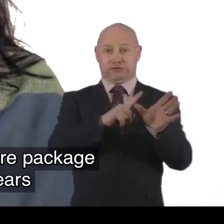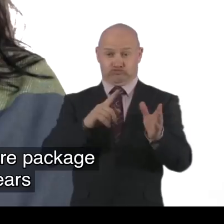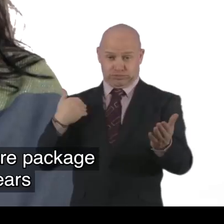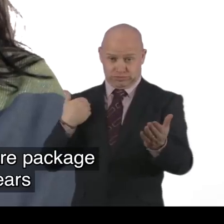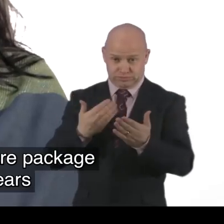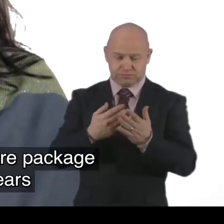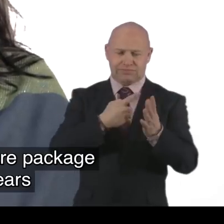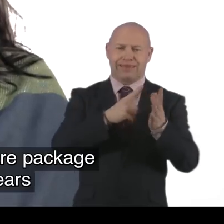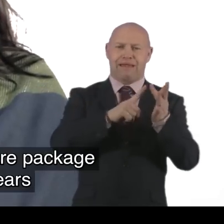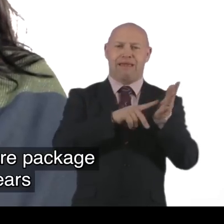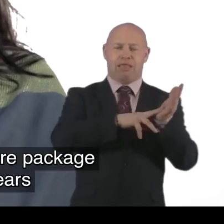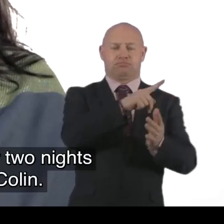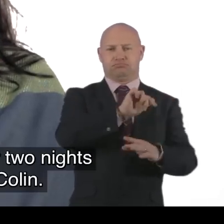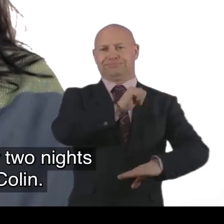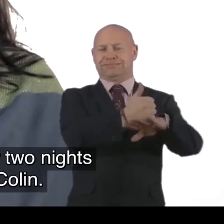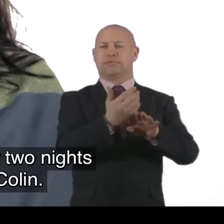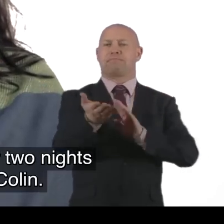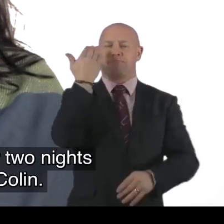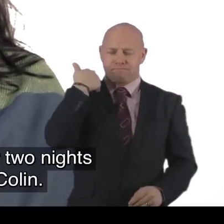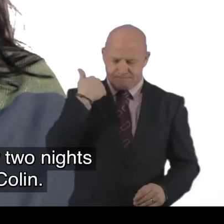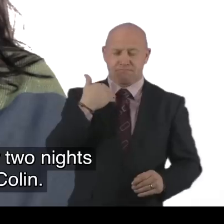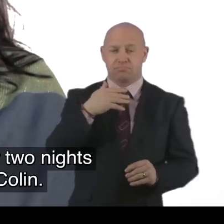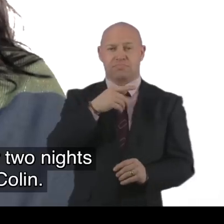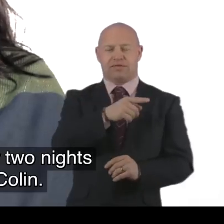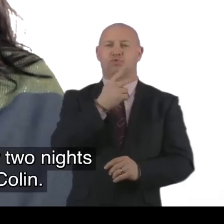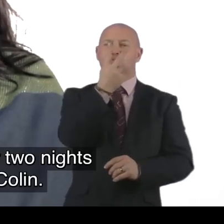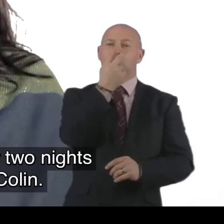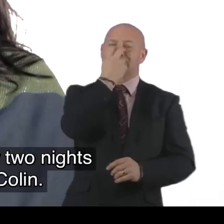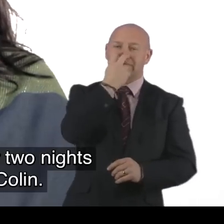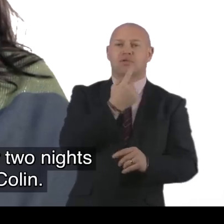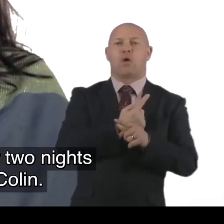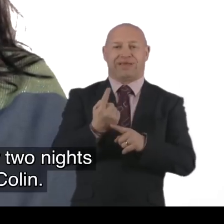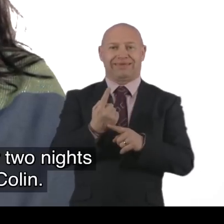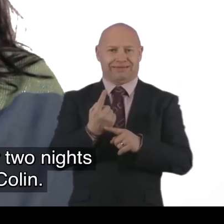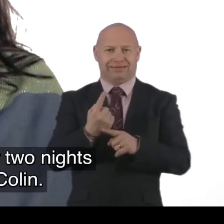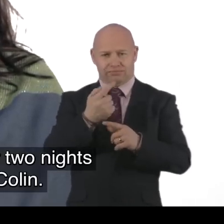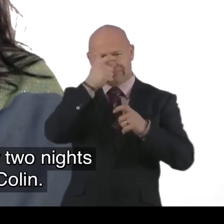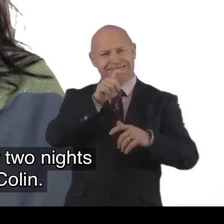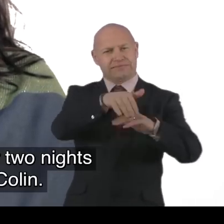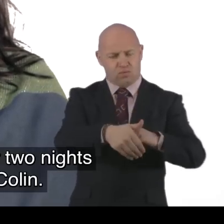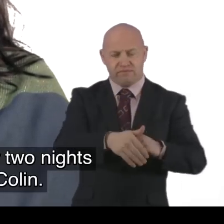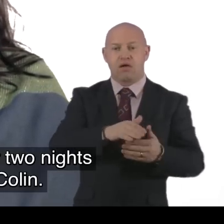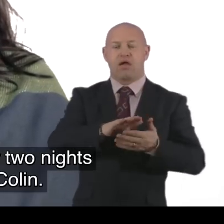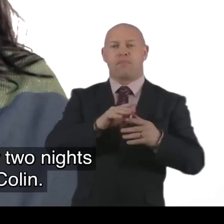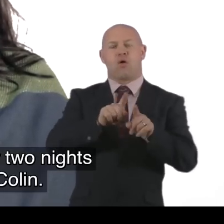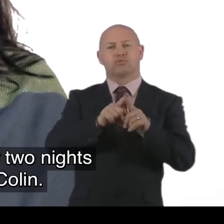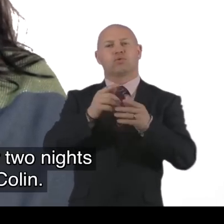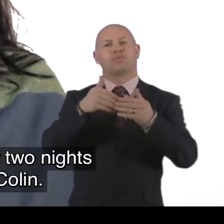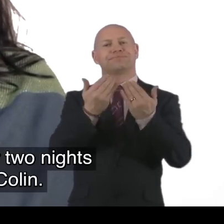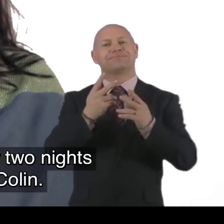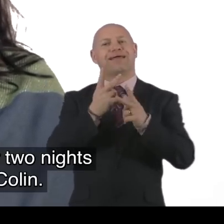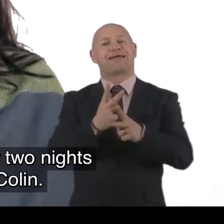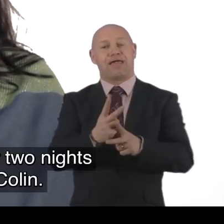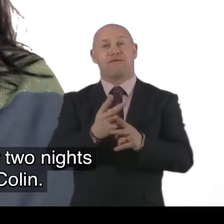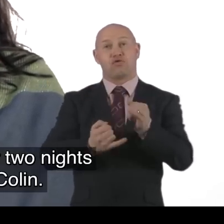With direct payments. For six years. And Eilin helped set that up. For me. And. It was for two nights. A week's sleep. And.